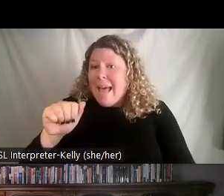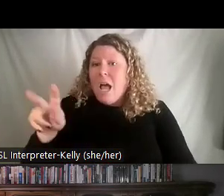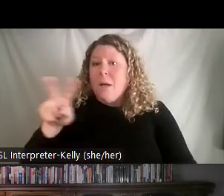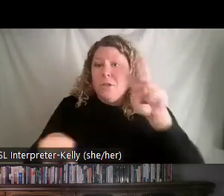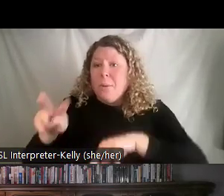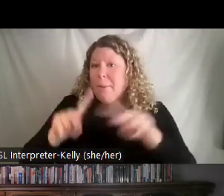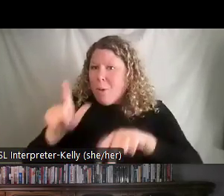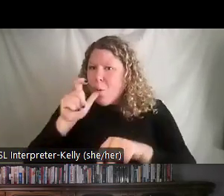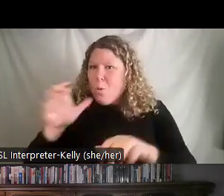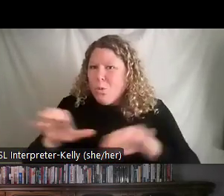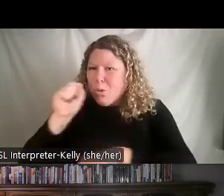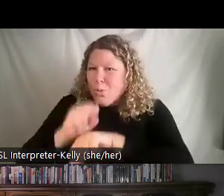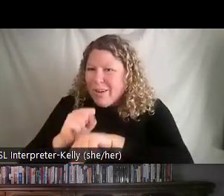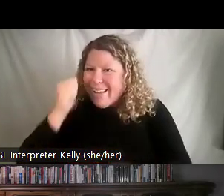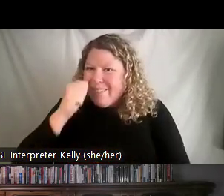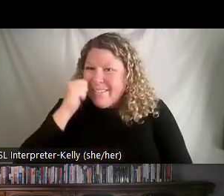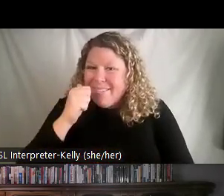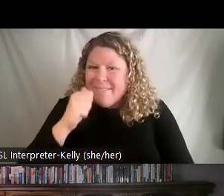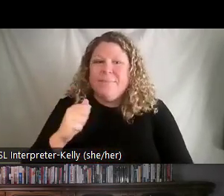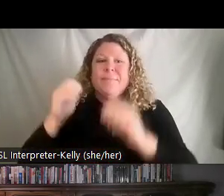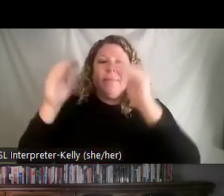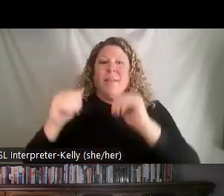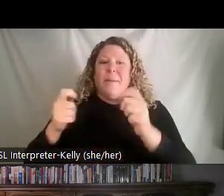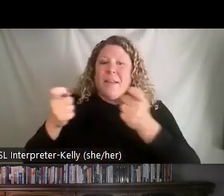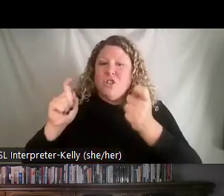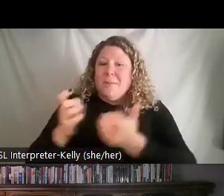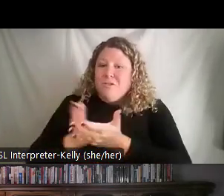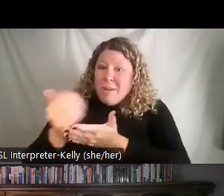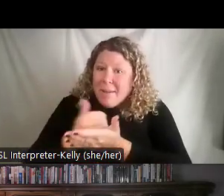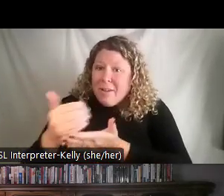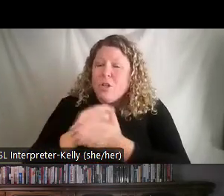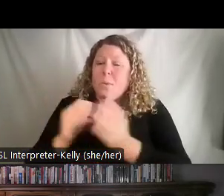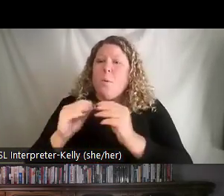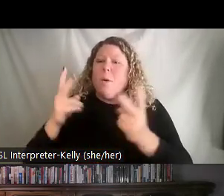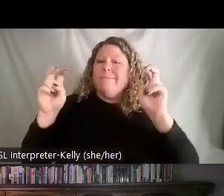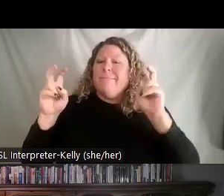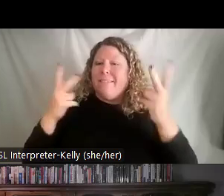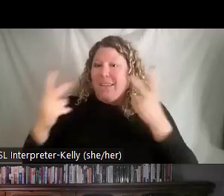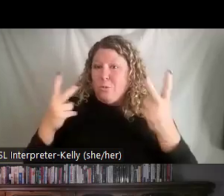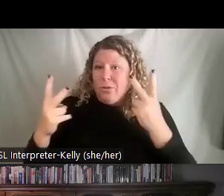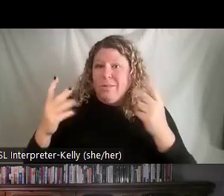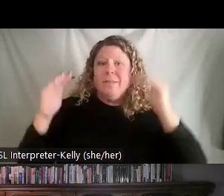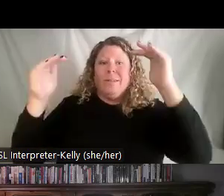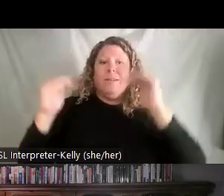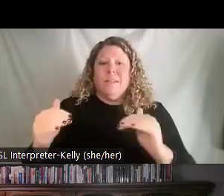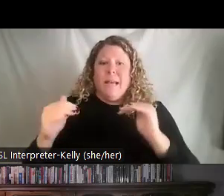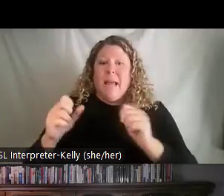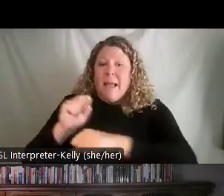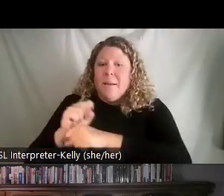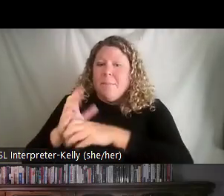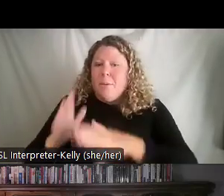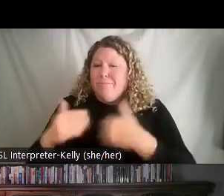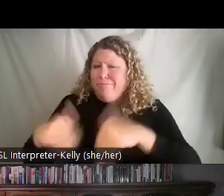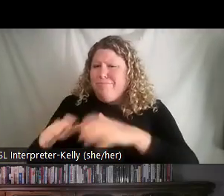transparent. They create a visual workplace. And most importantly, employees are seen as treasures because of that individual